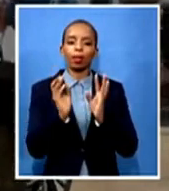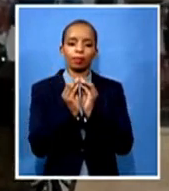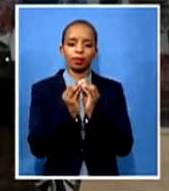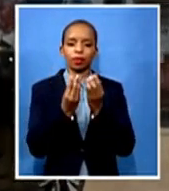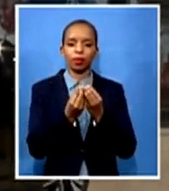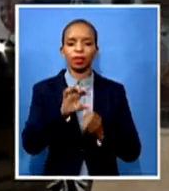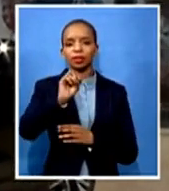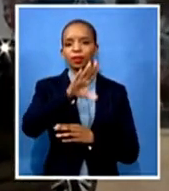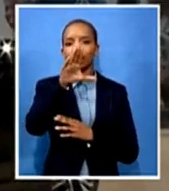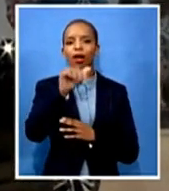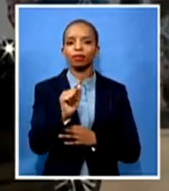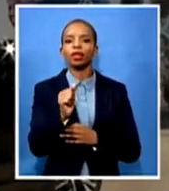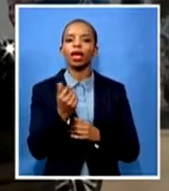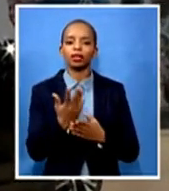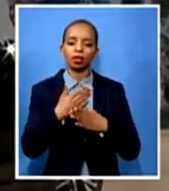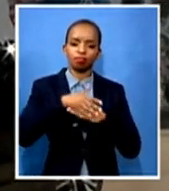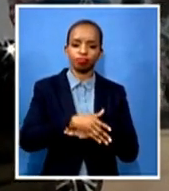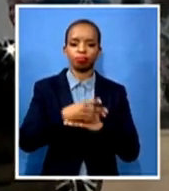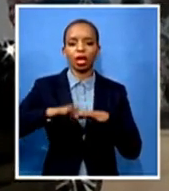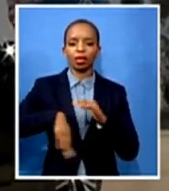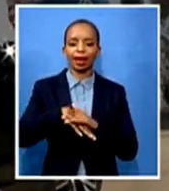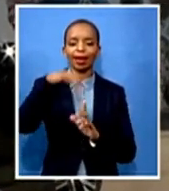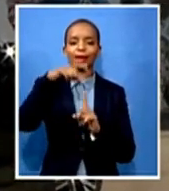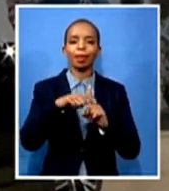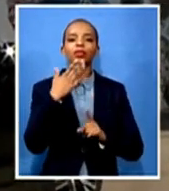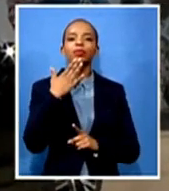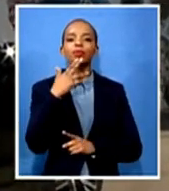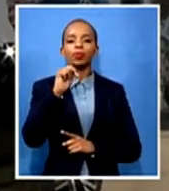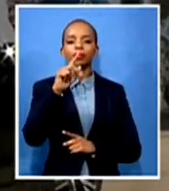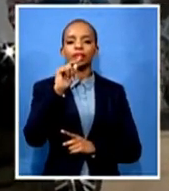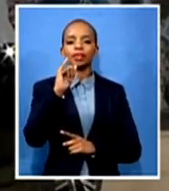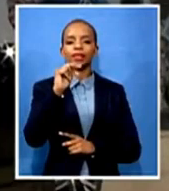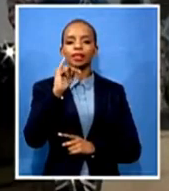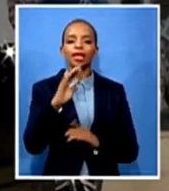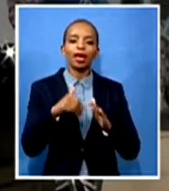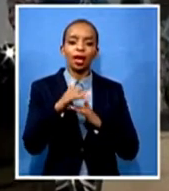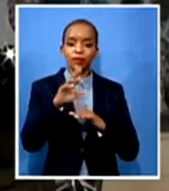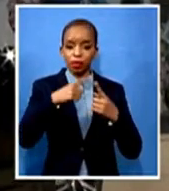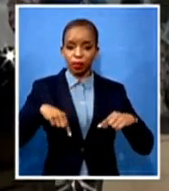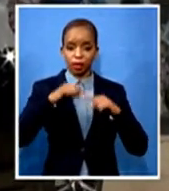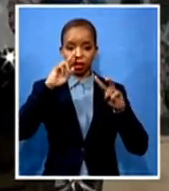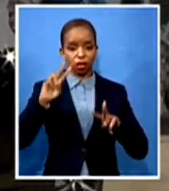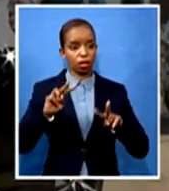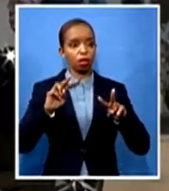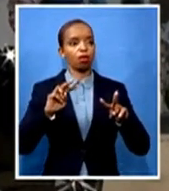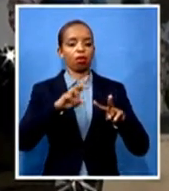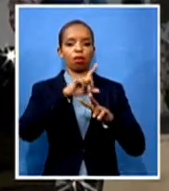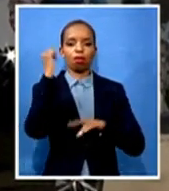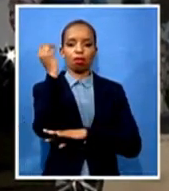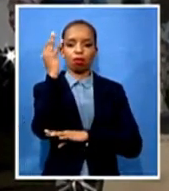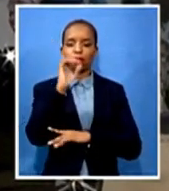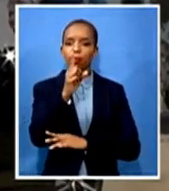following those revelations that we saw and heard when he was speaking out about the racist incidents that he